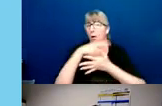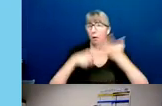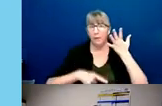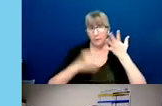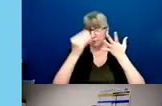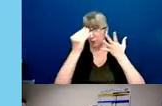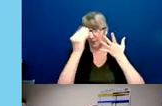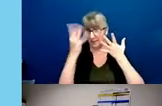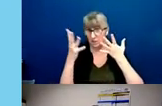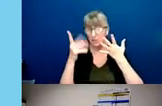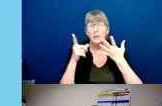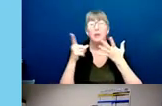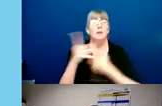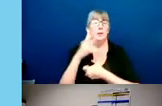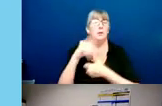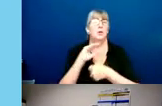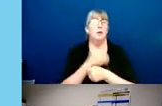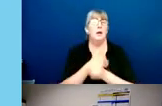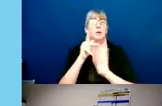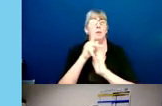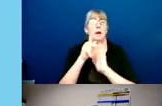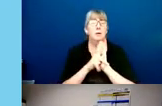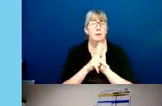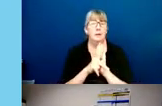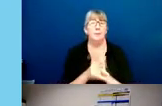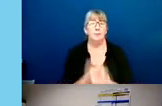is included in our policy for reference.